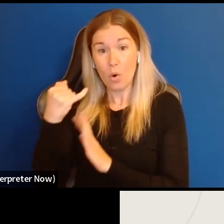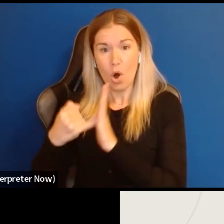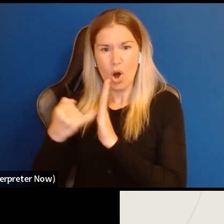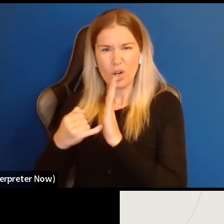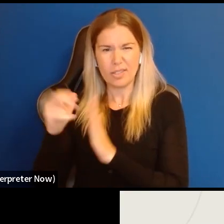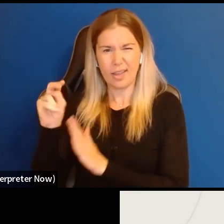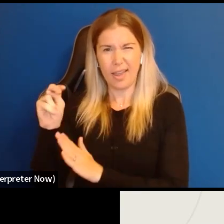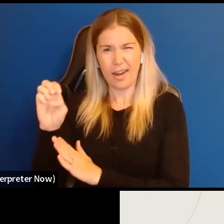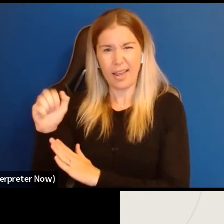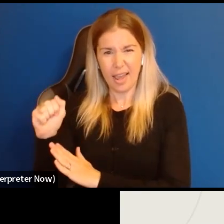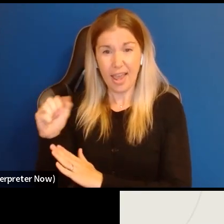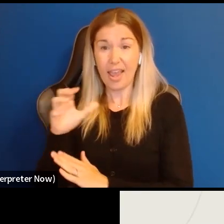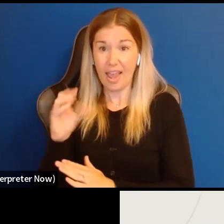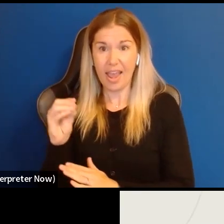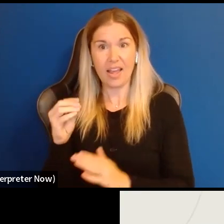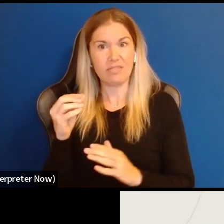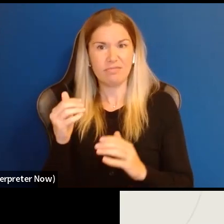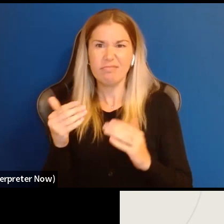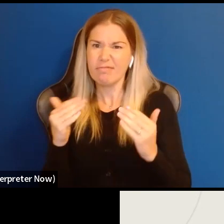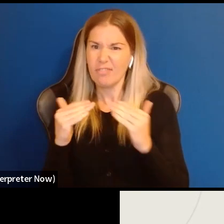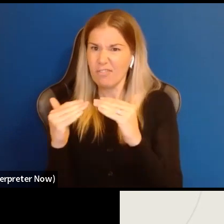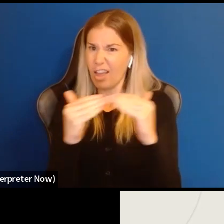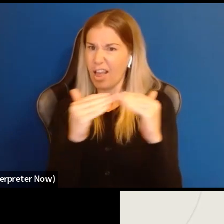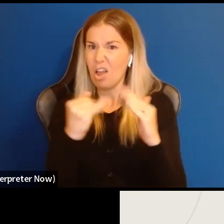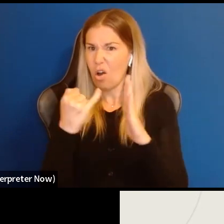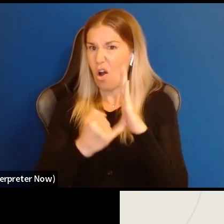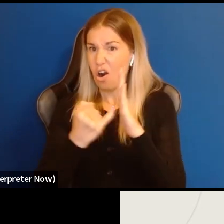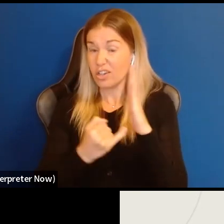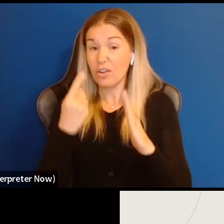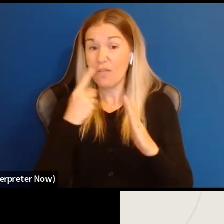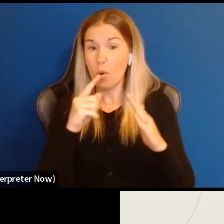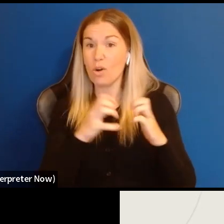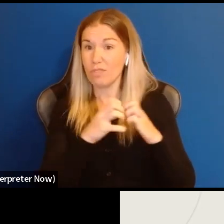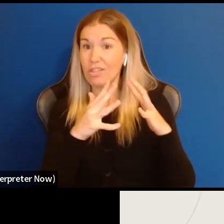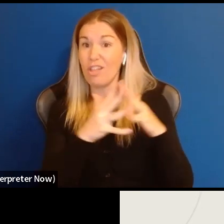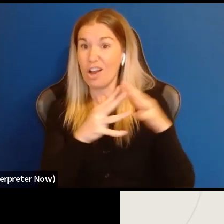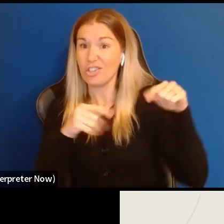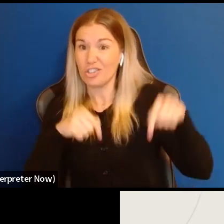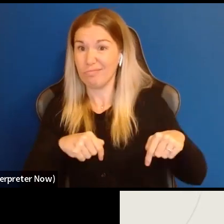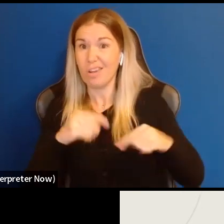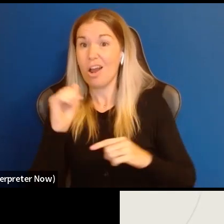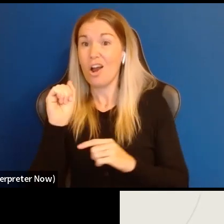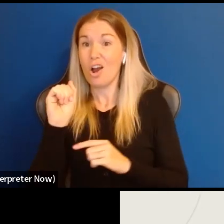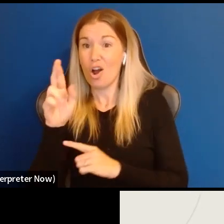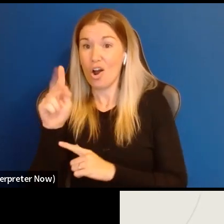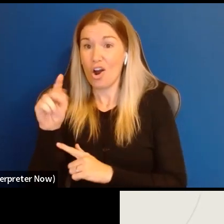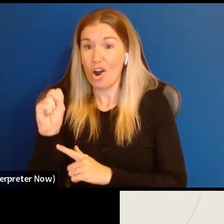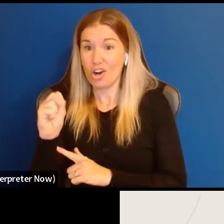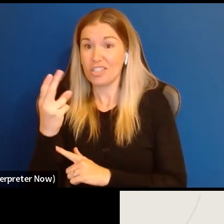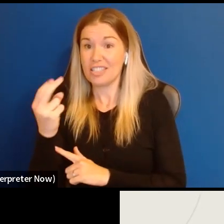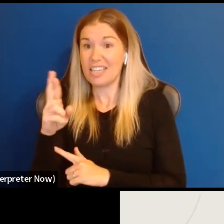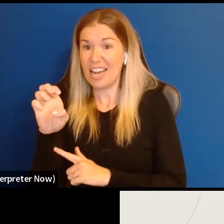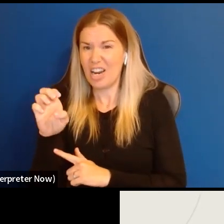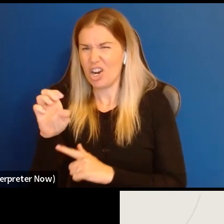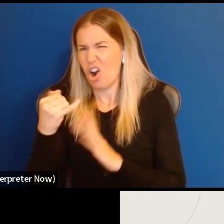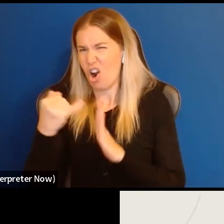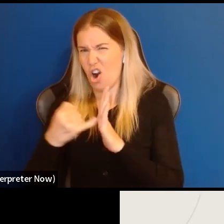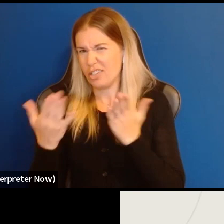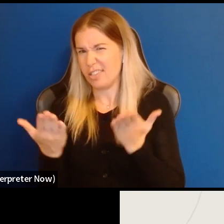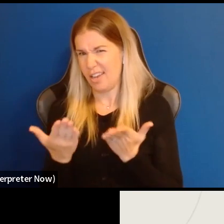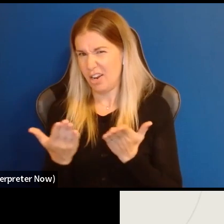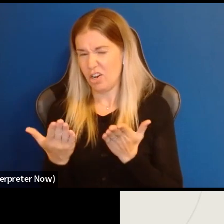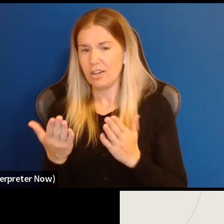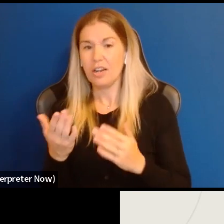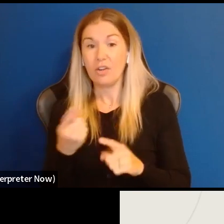regional arts organizations on the launch of Arts Here. So this is a new program that comes from the NEA